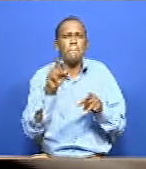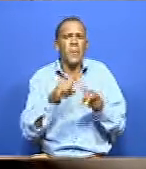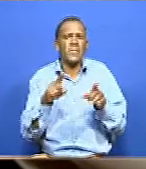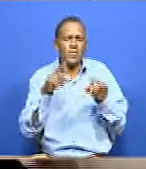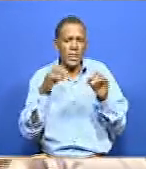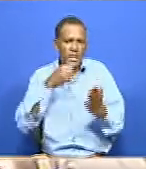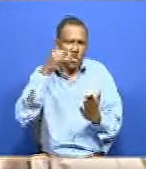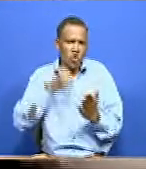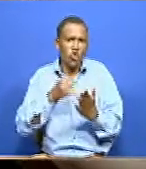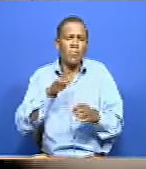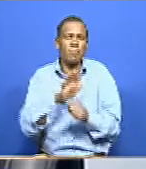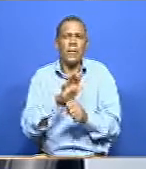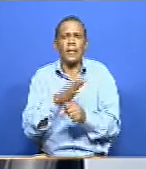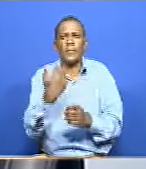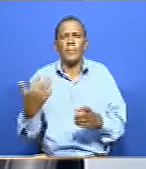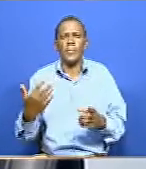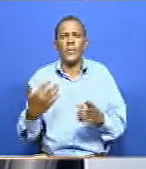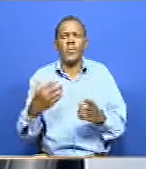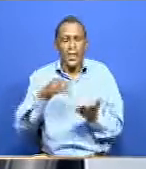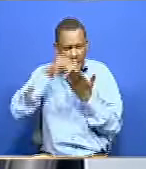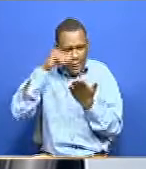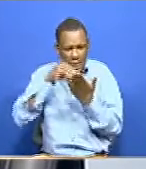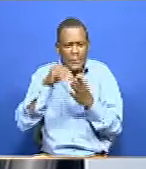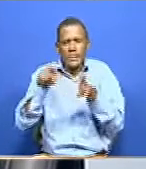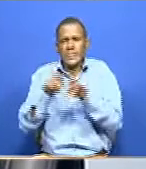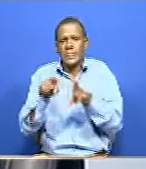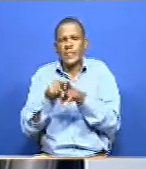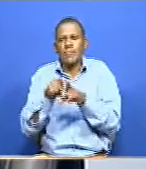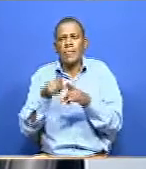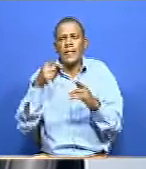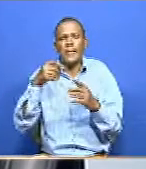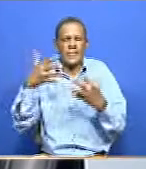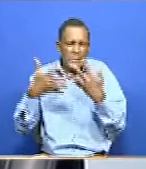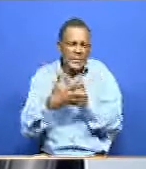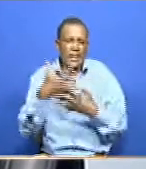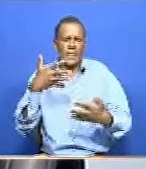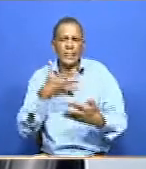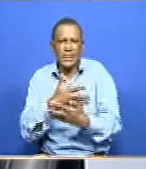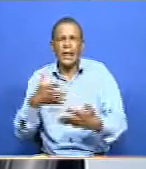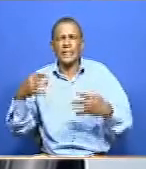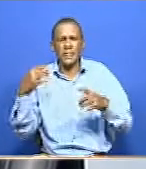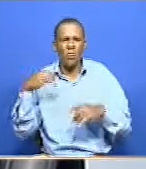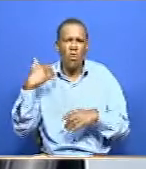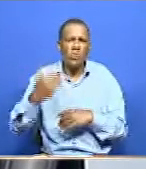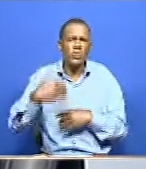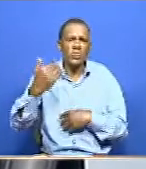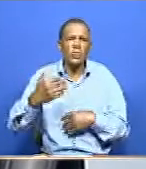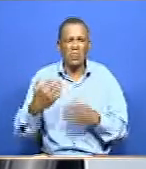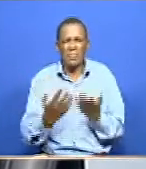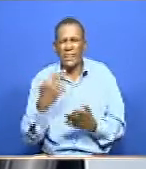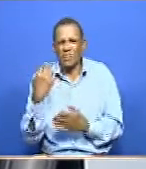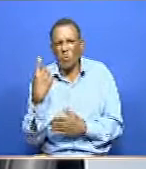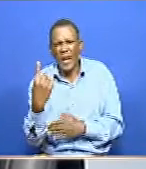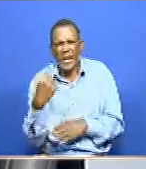of the day, we learn and we interact daily. It's not a single one hour of the day or three hours of the day.